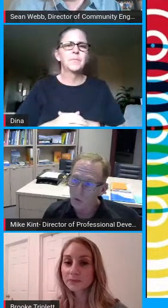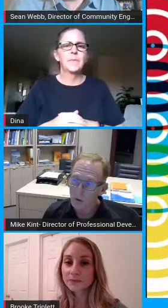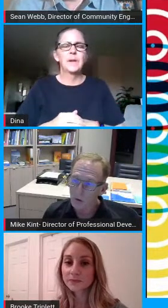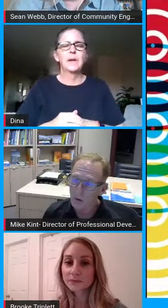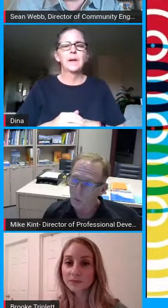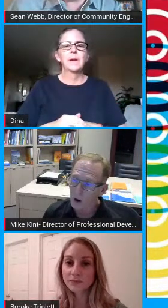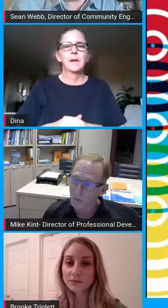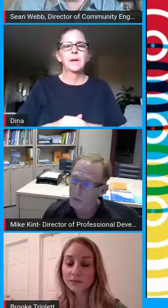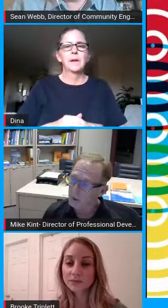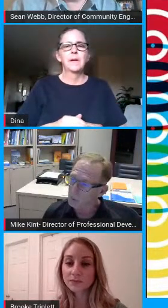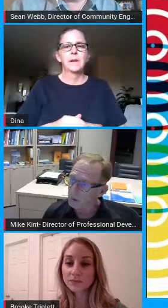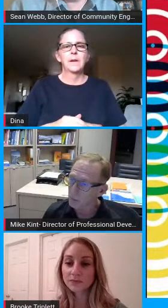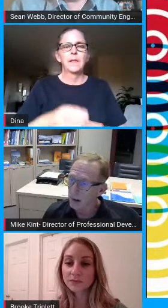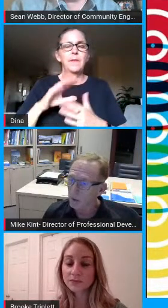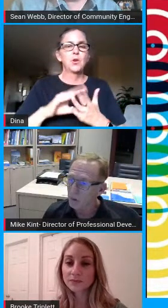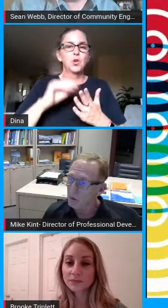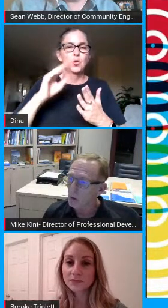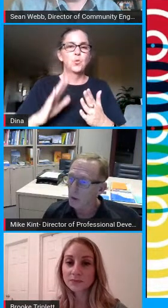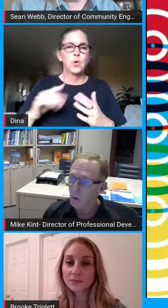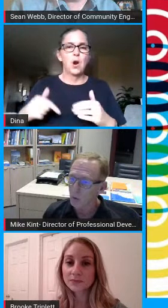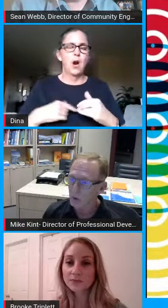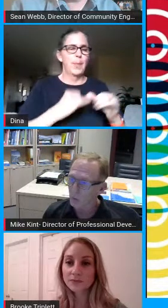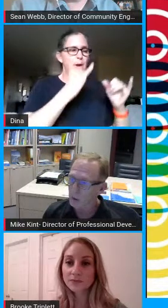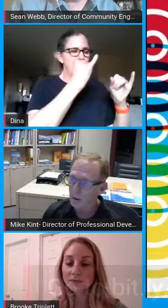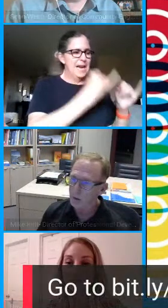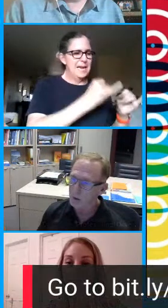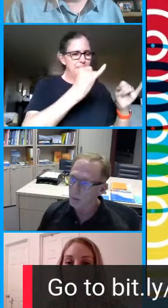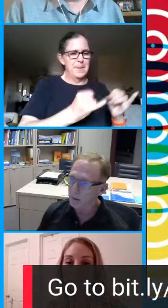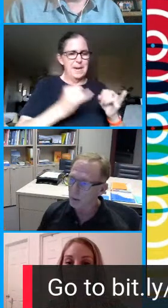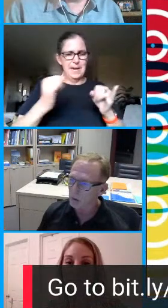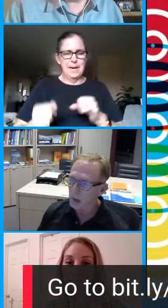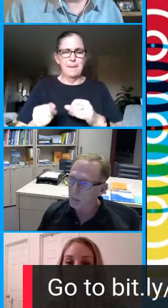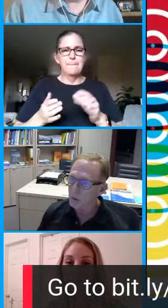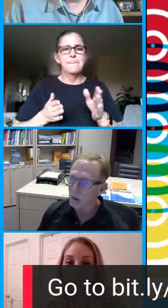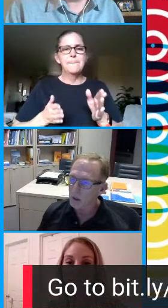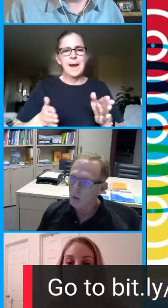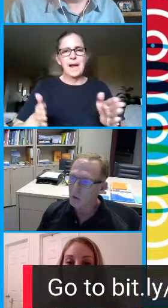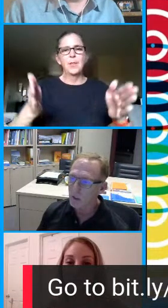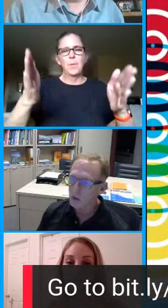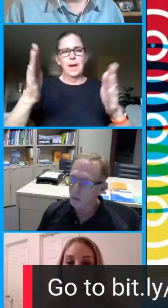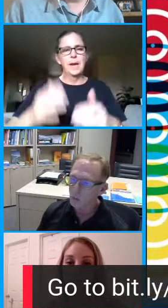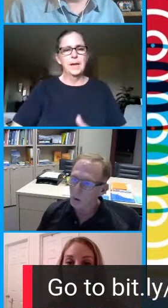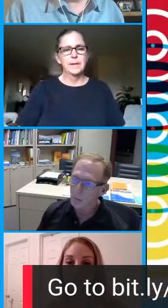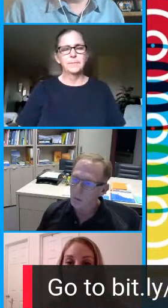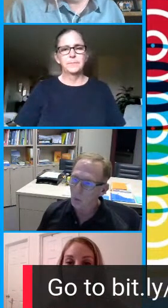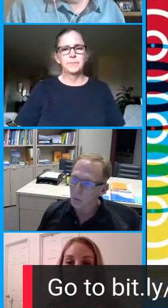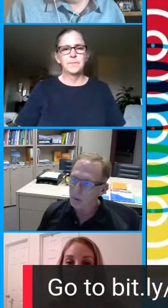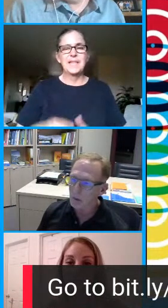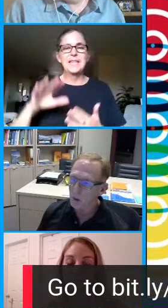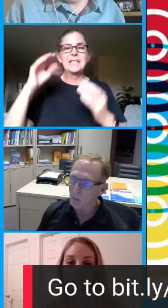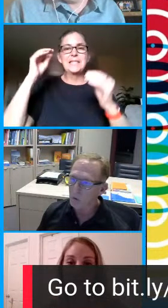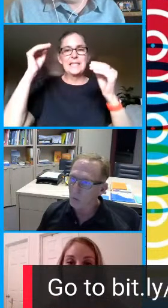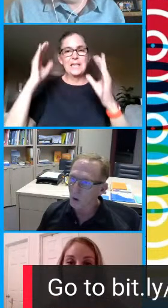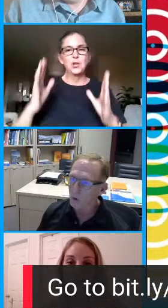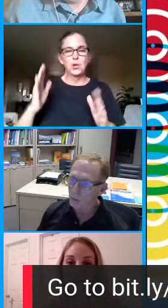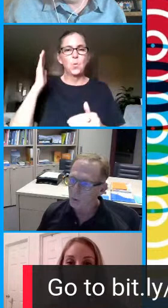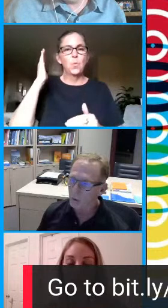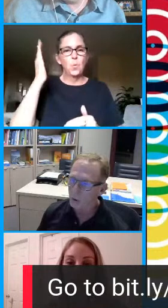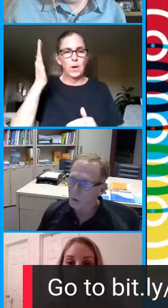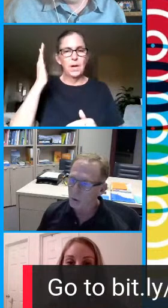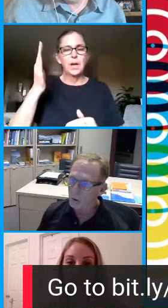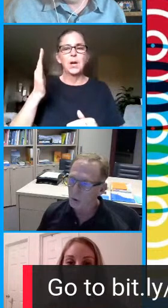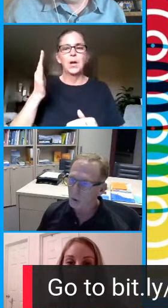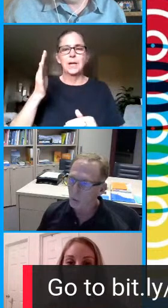learning when students are on their independent pathways when they're working on independent assignments teachers will be pulling small